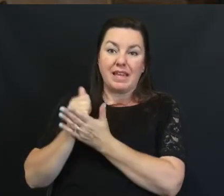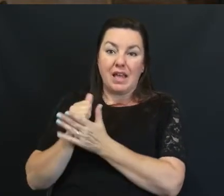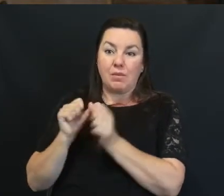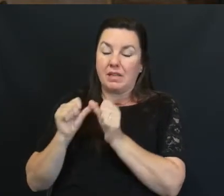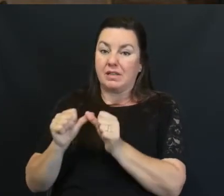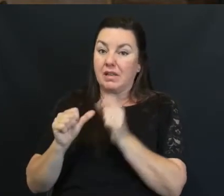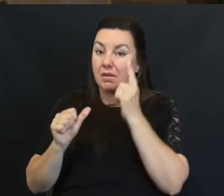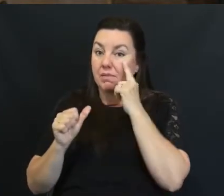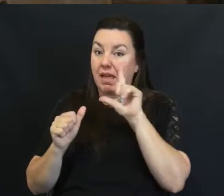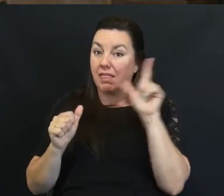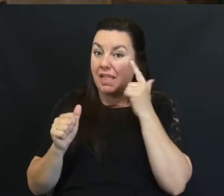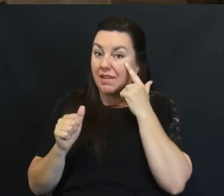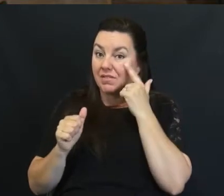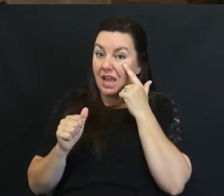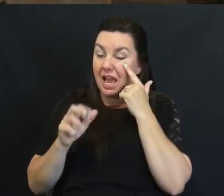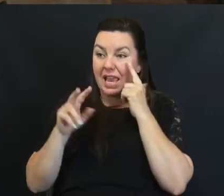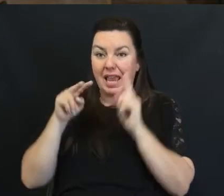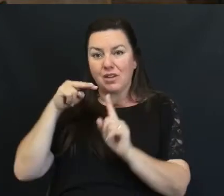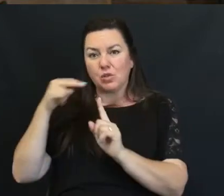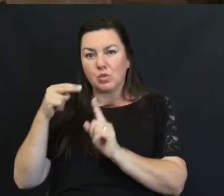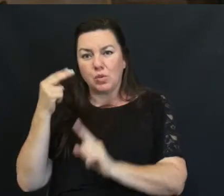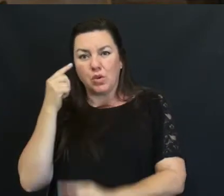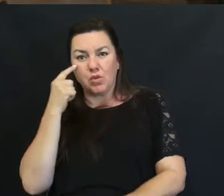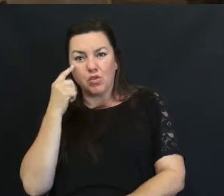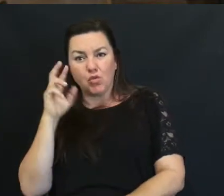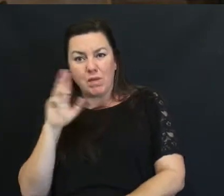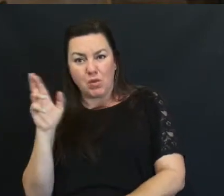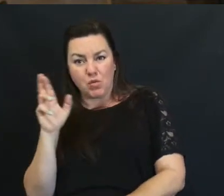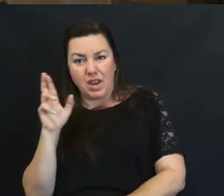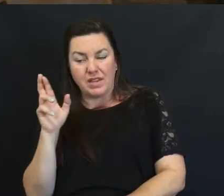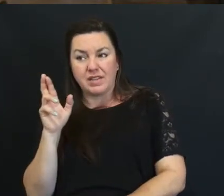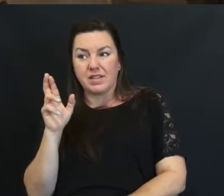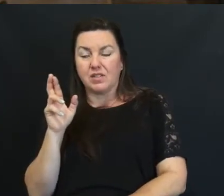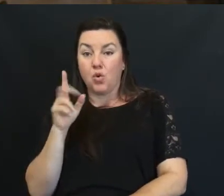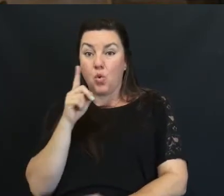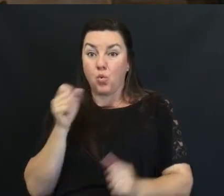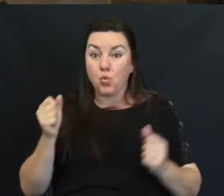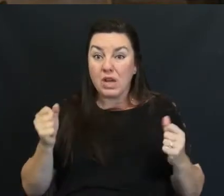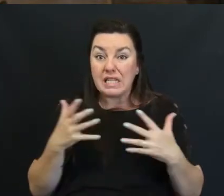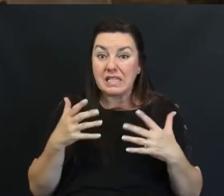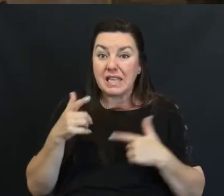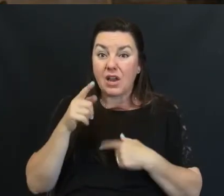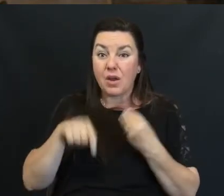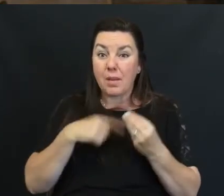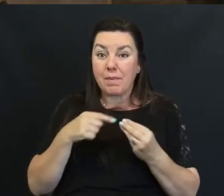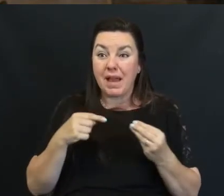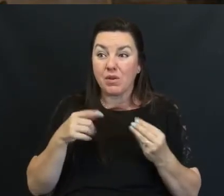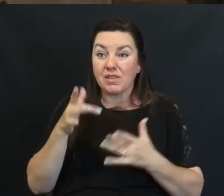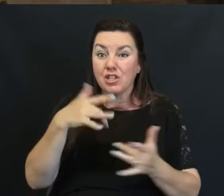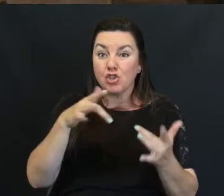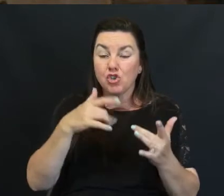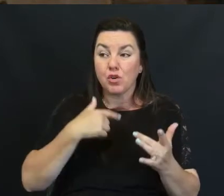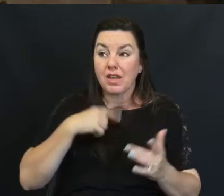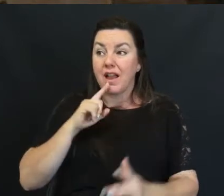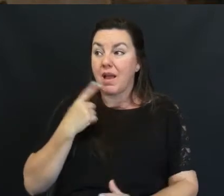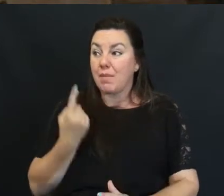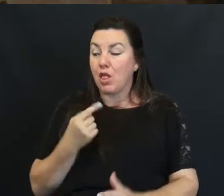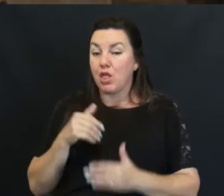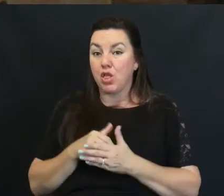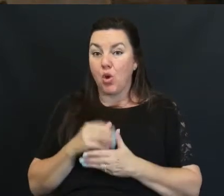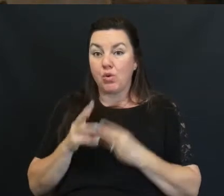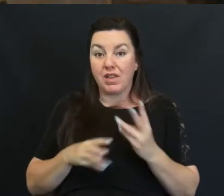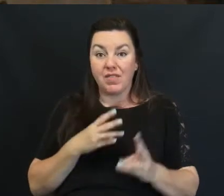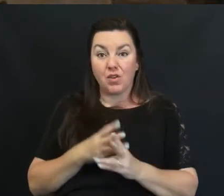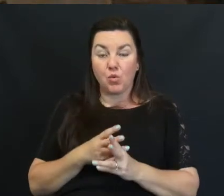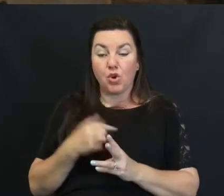left eye And is monitoring My right one One of the scary Things about this journey Was that I am Alone in the world I